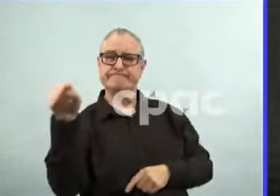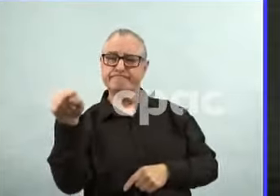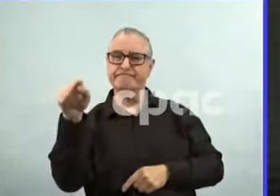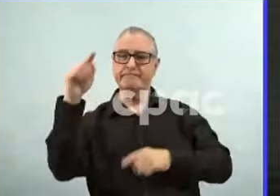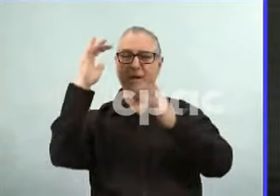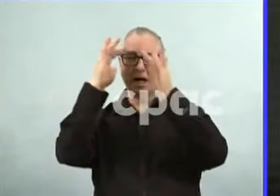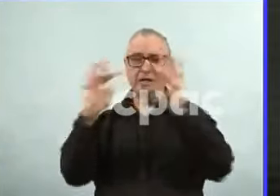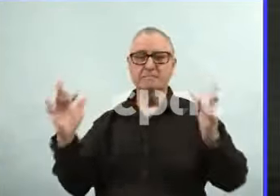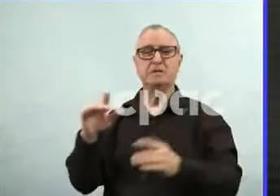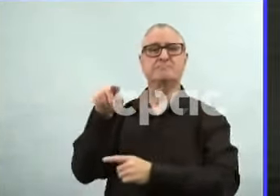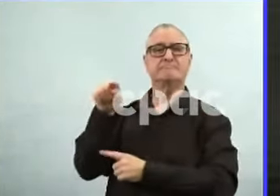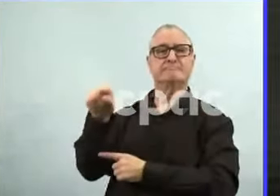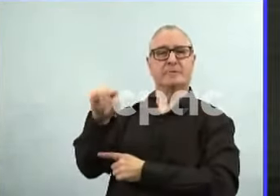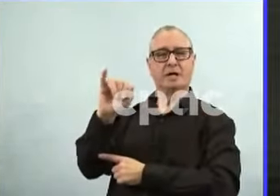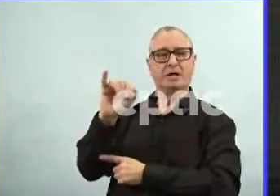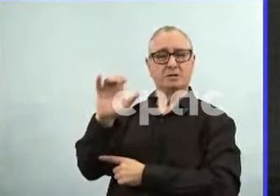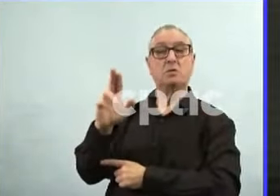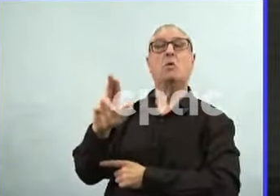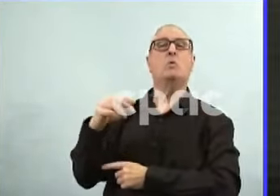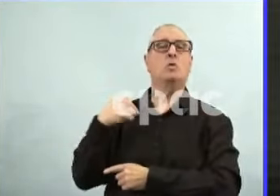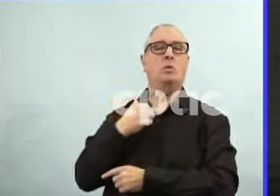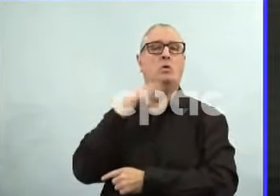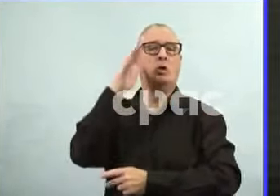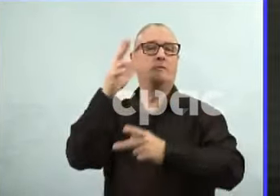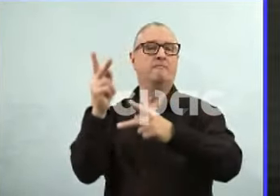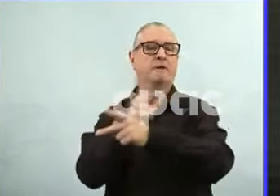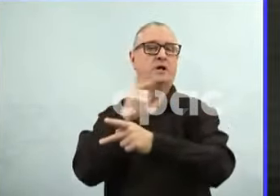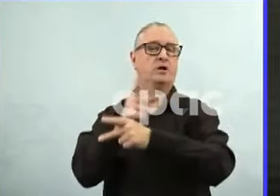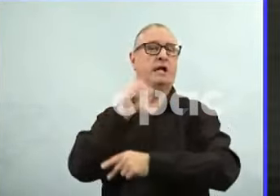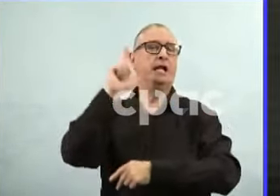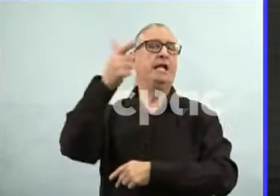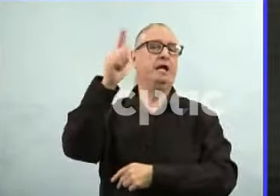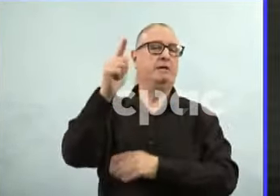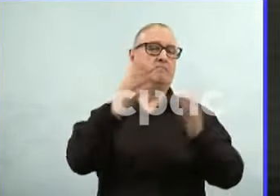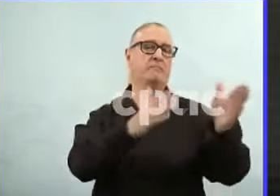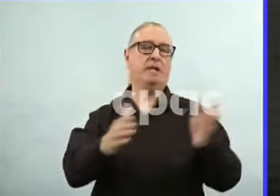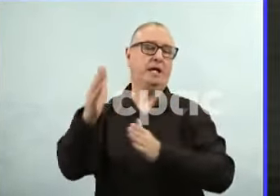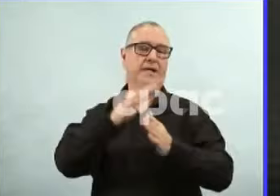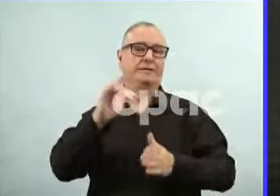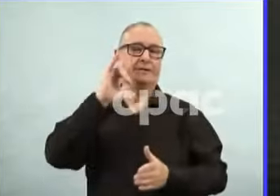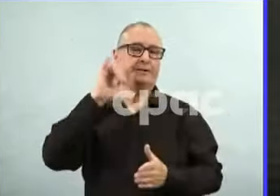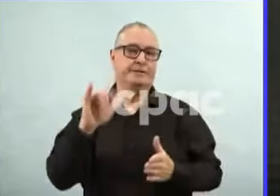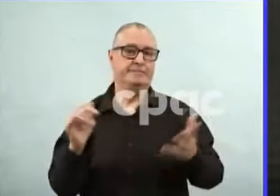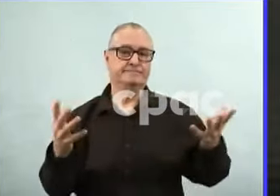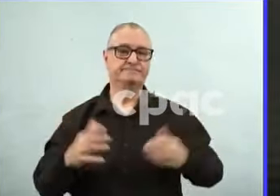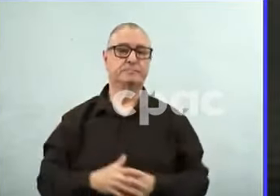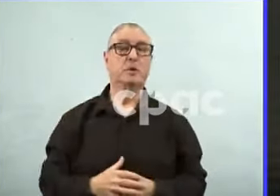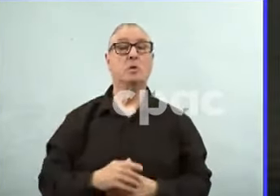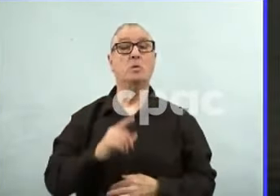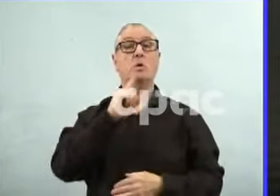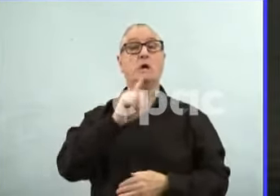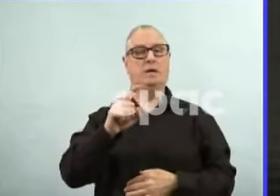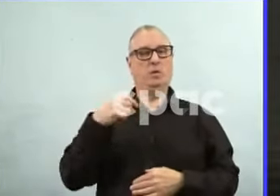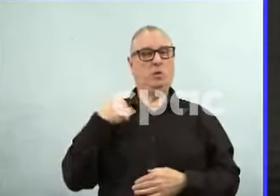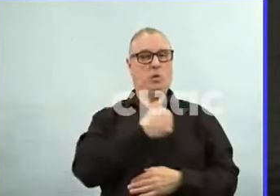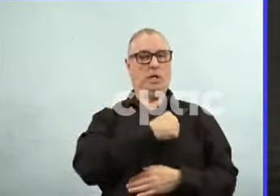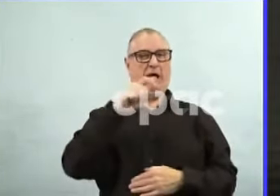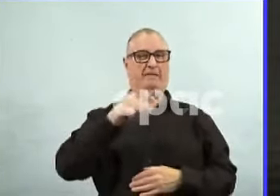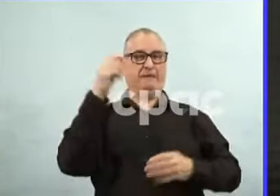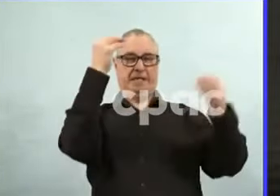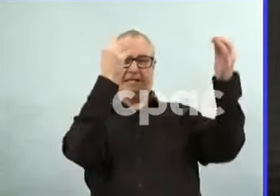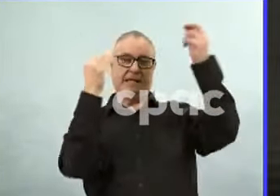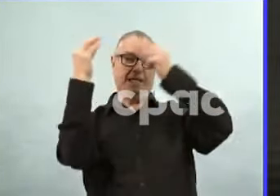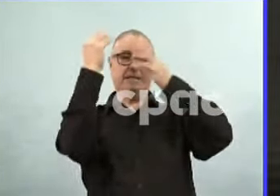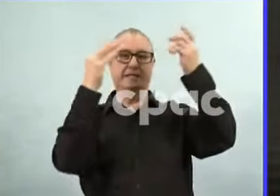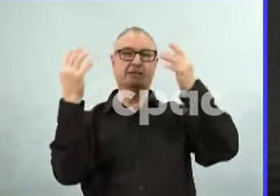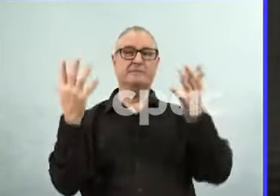systems as well. I mean, right now we have restrictions to protect our health care system. And I think going forward, we're going to have to look at the parameters of that and make sure we don't